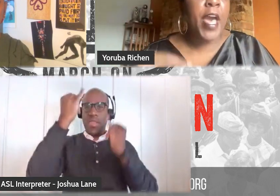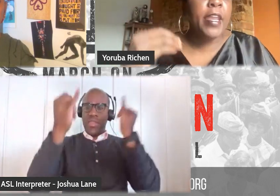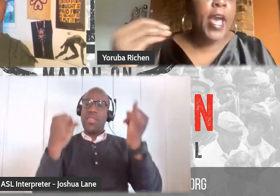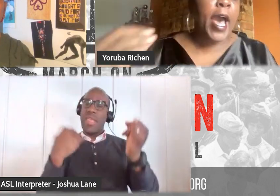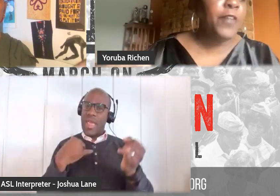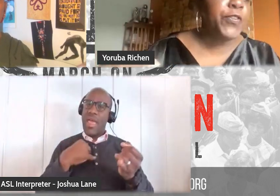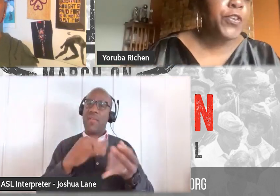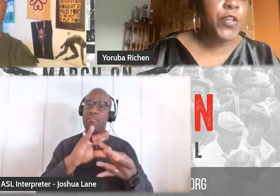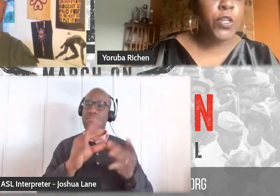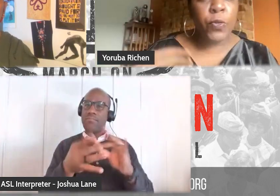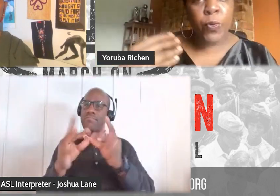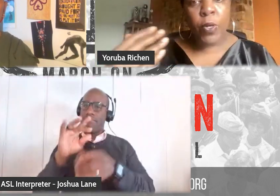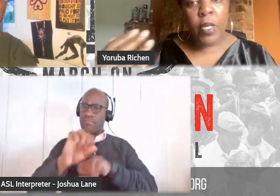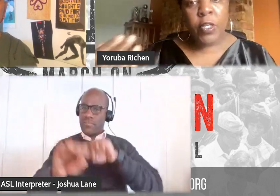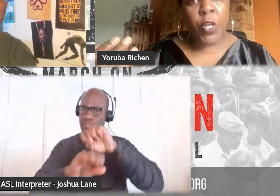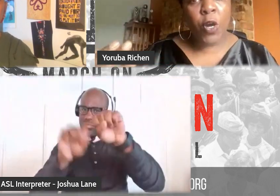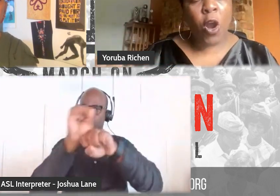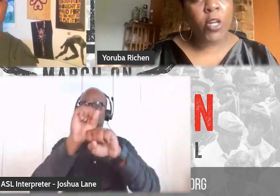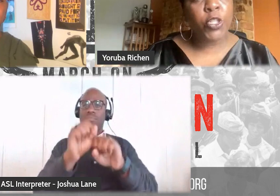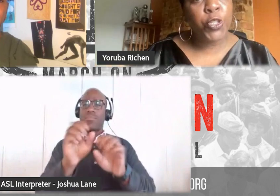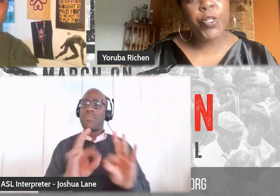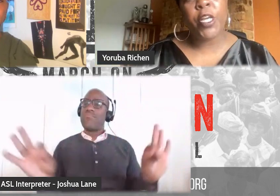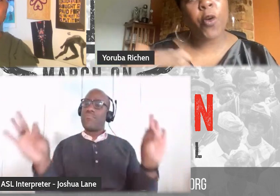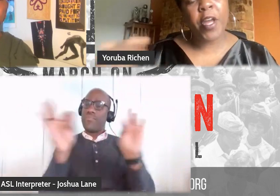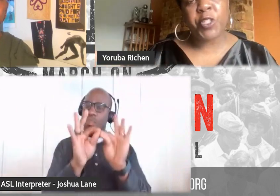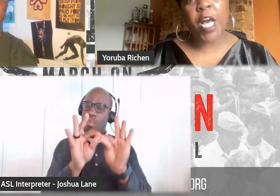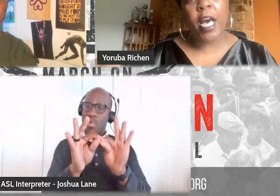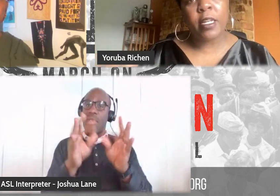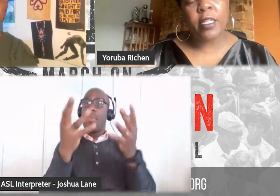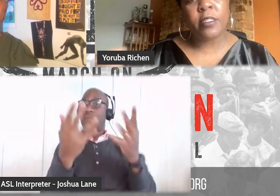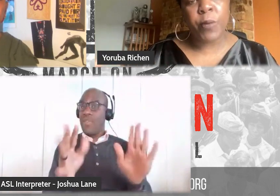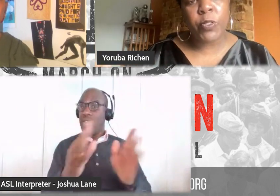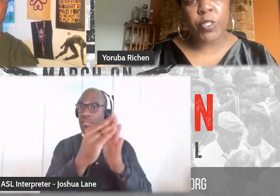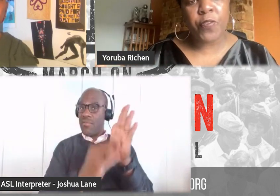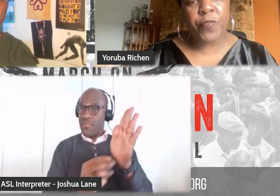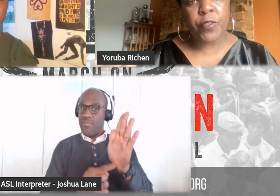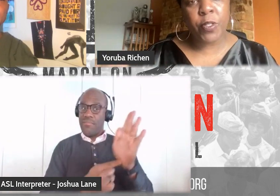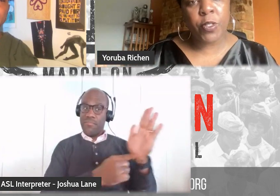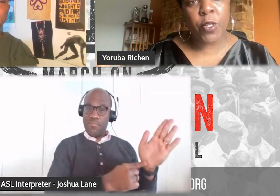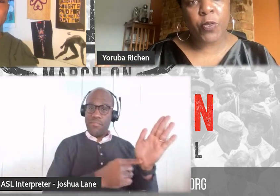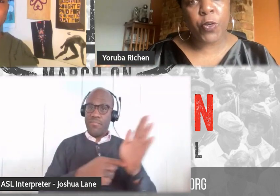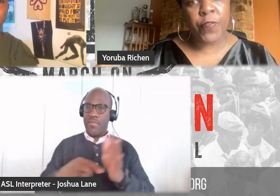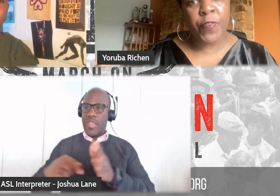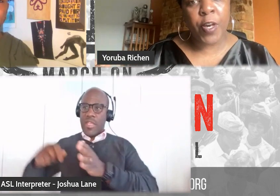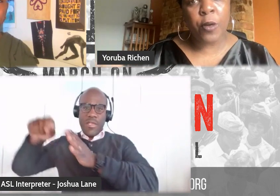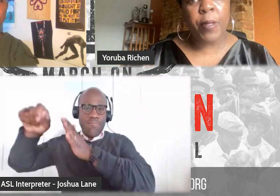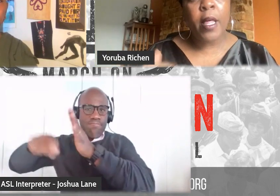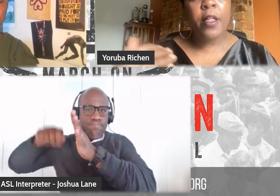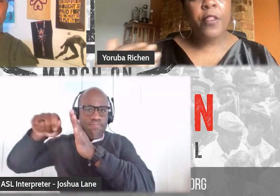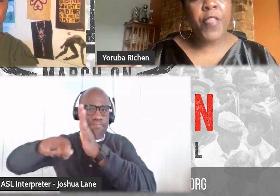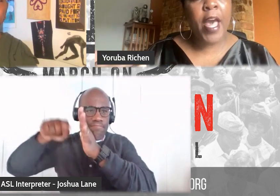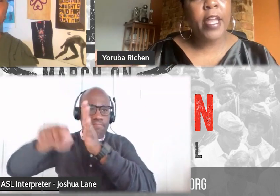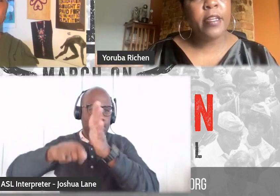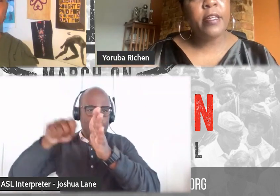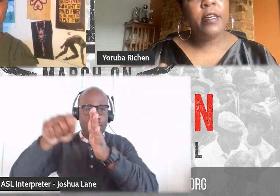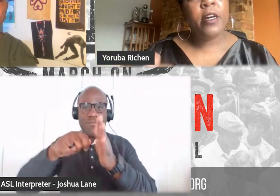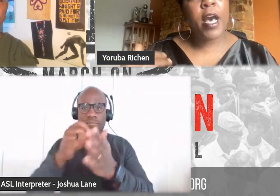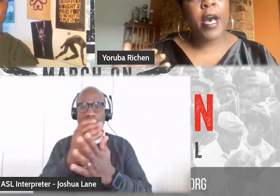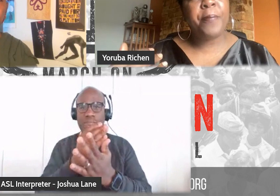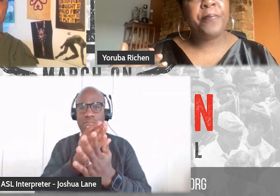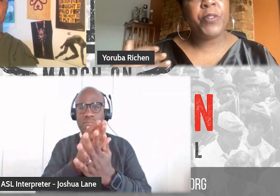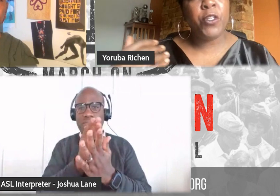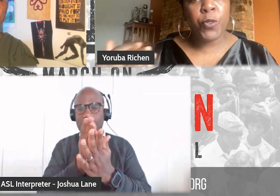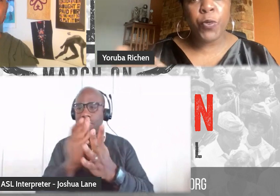And then after you, you know, are shooting or have shot at least most of, you know, your film, then,